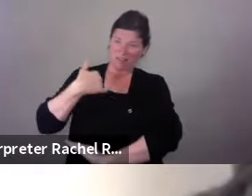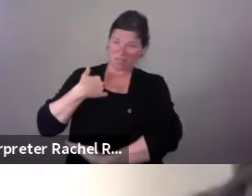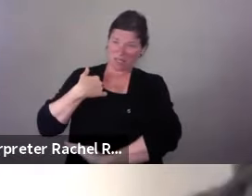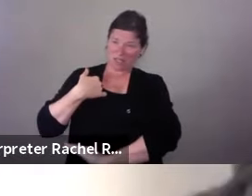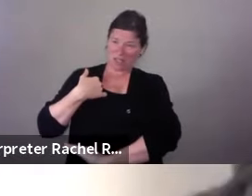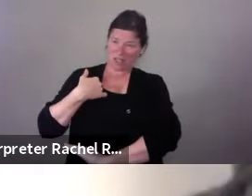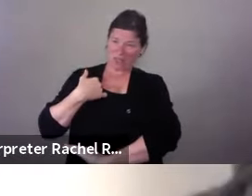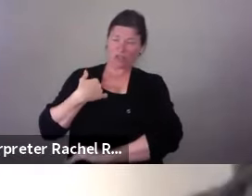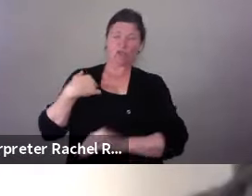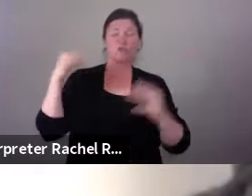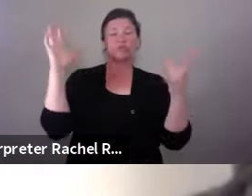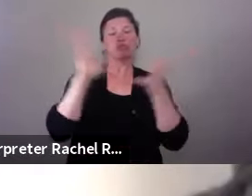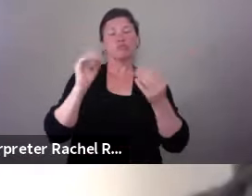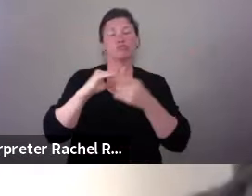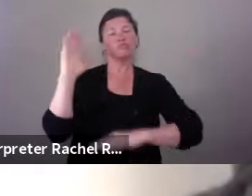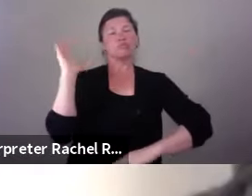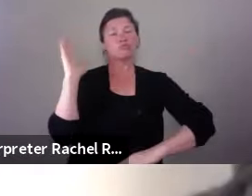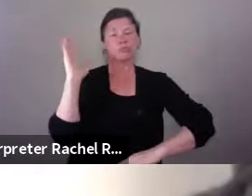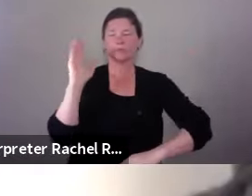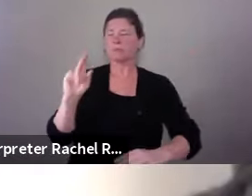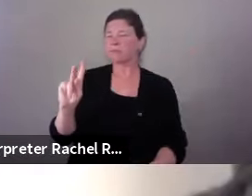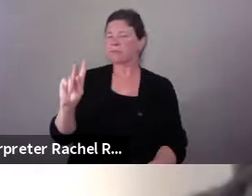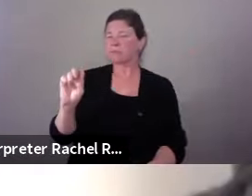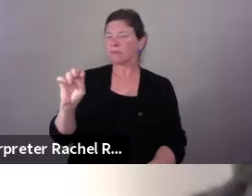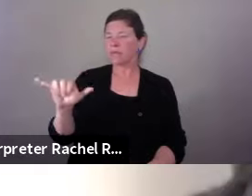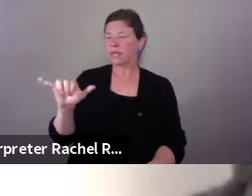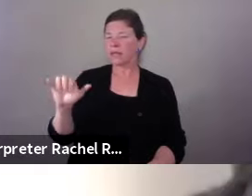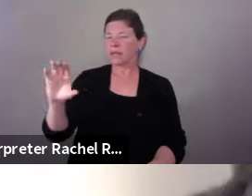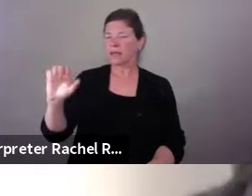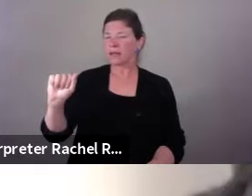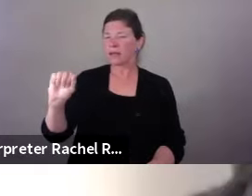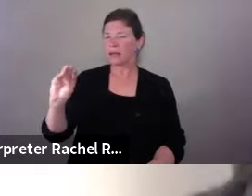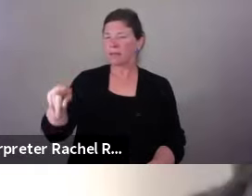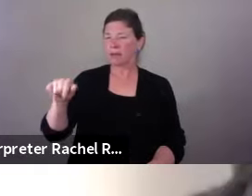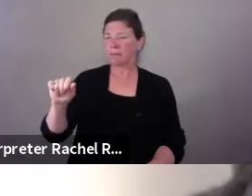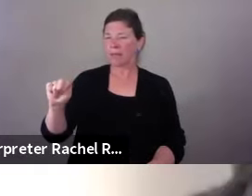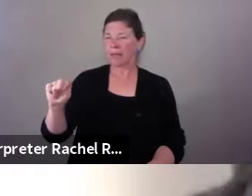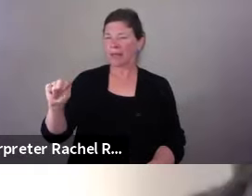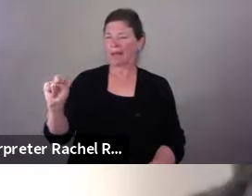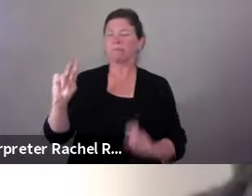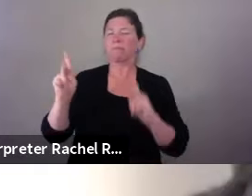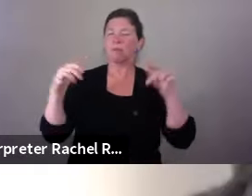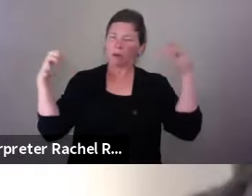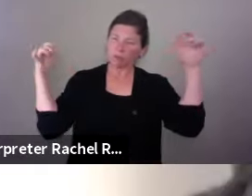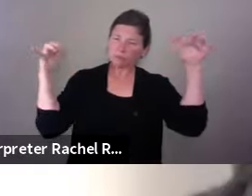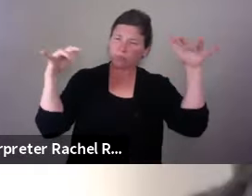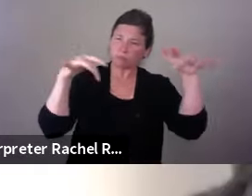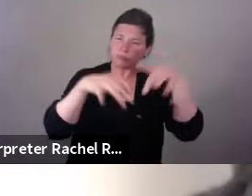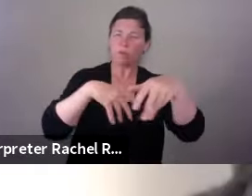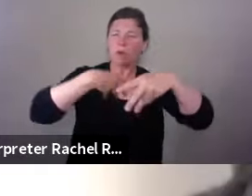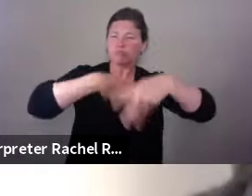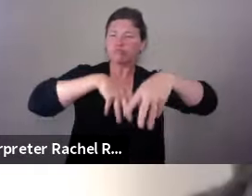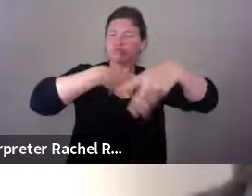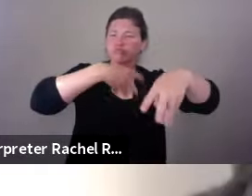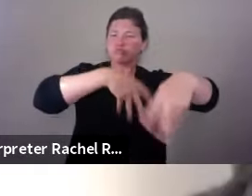campaign rally, which I had never done before. I didn't even know, you know, where it was held or anything.